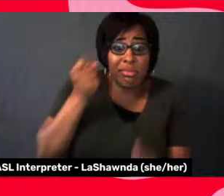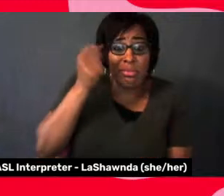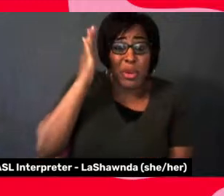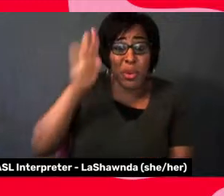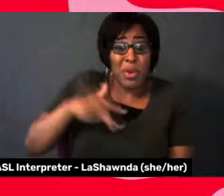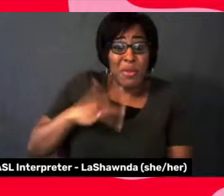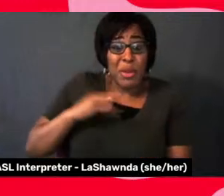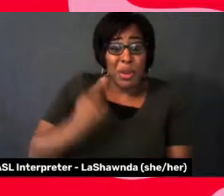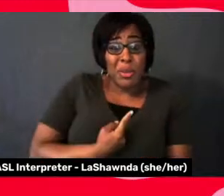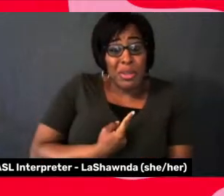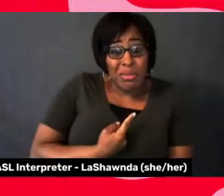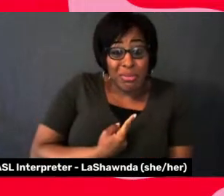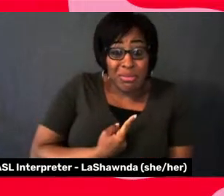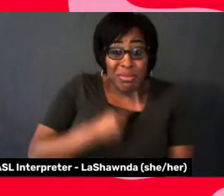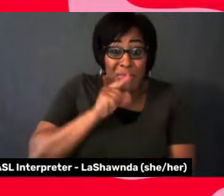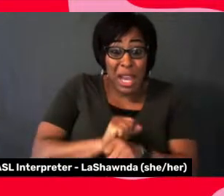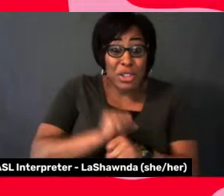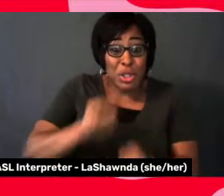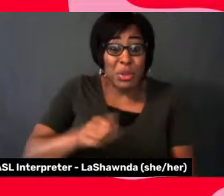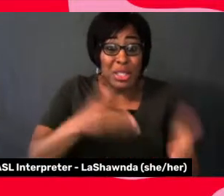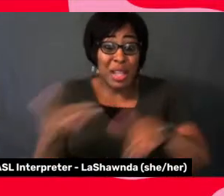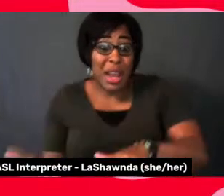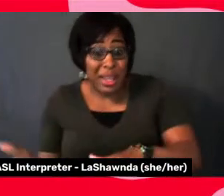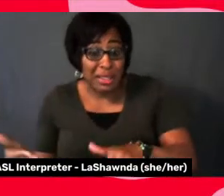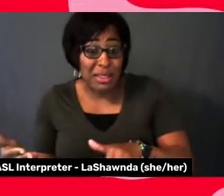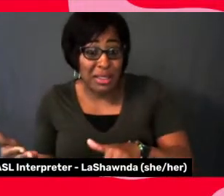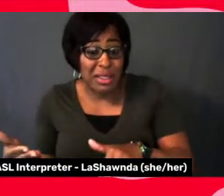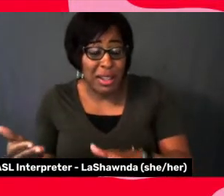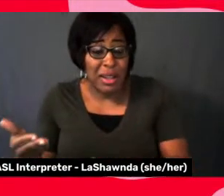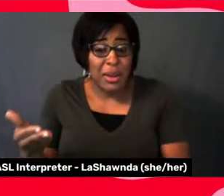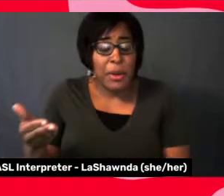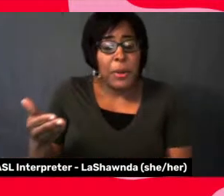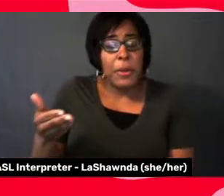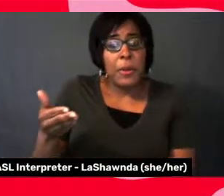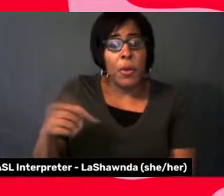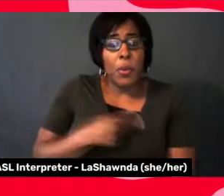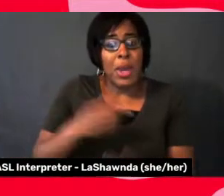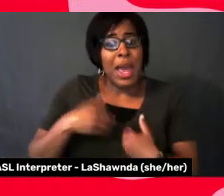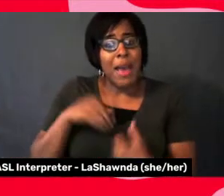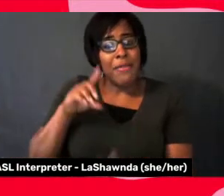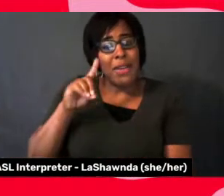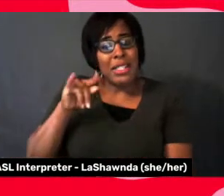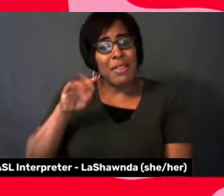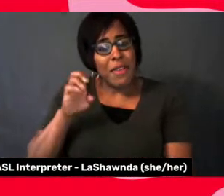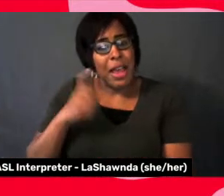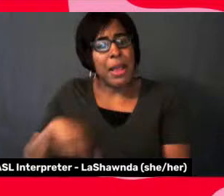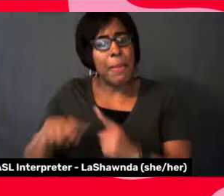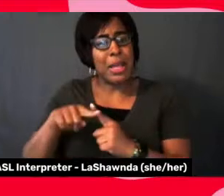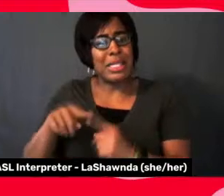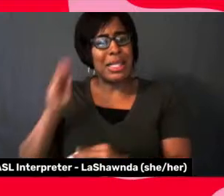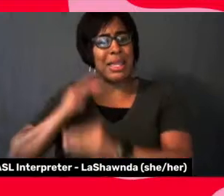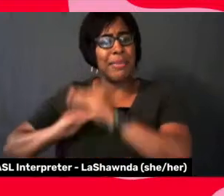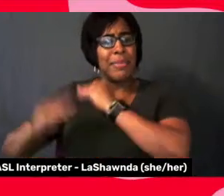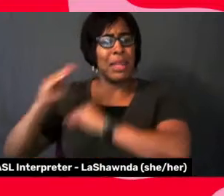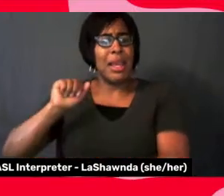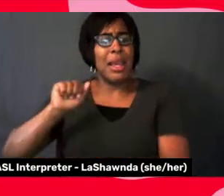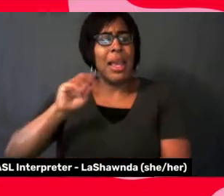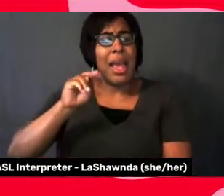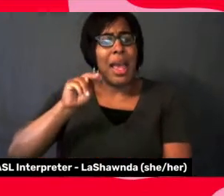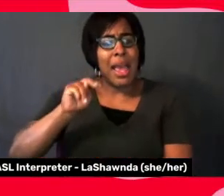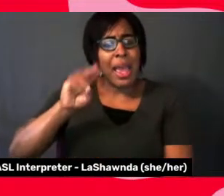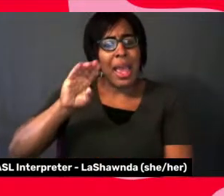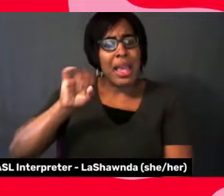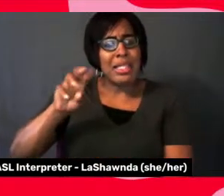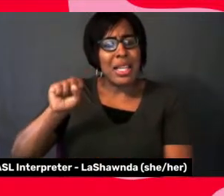because there is a divine and because we come from the, from the ancestral pool that, that started all of this.